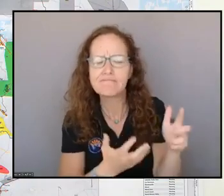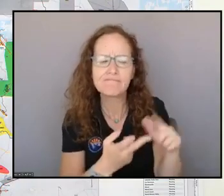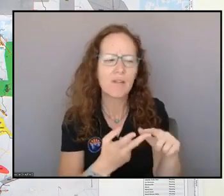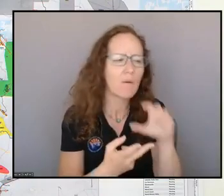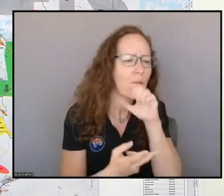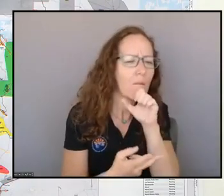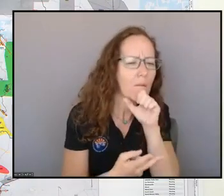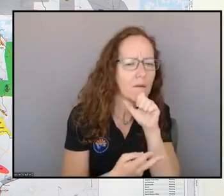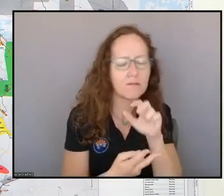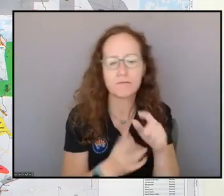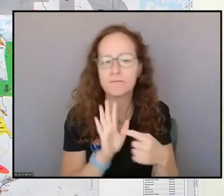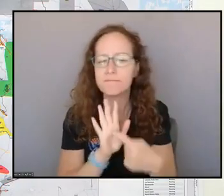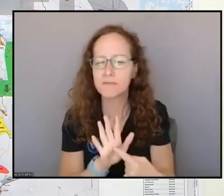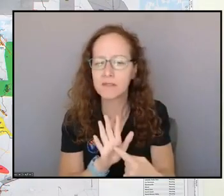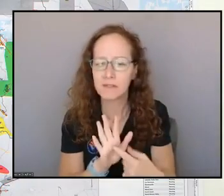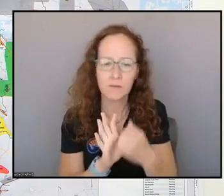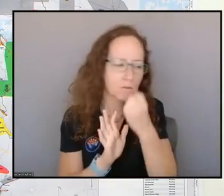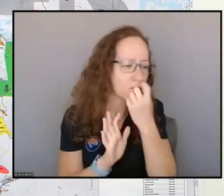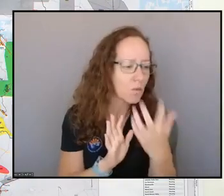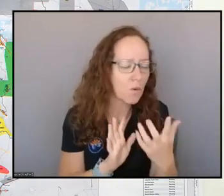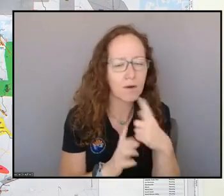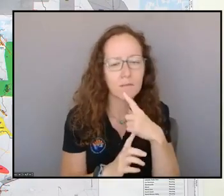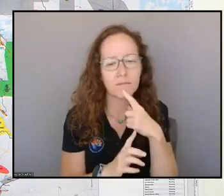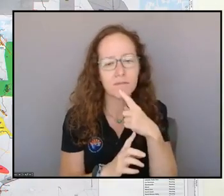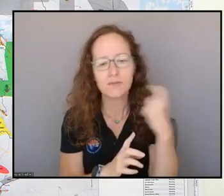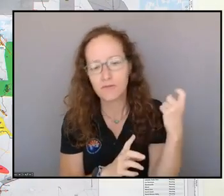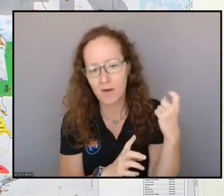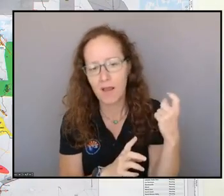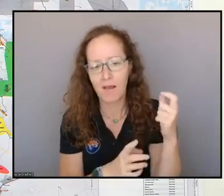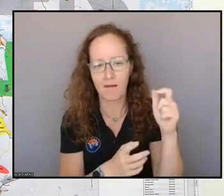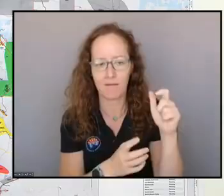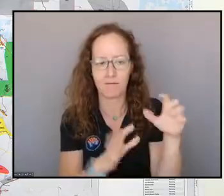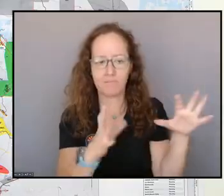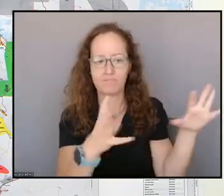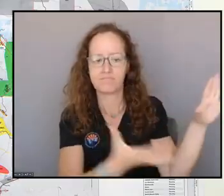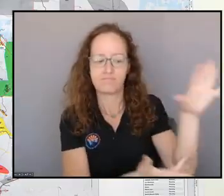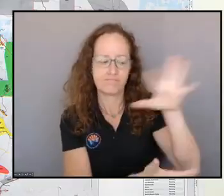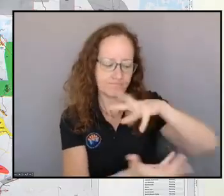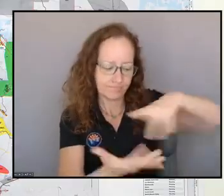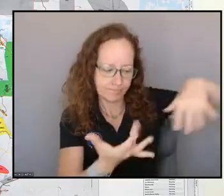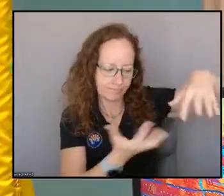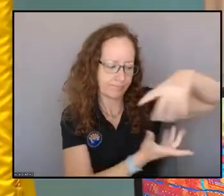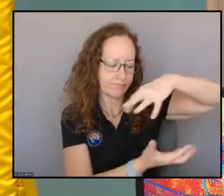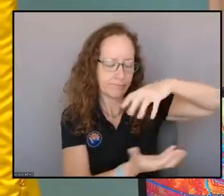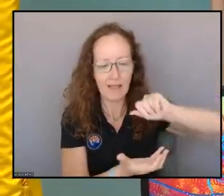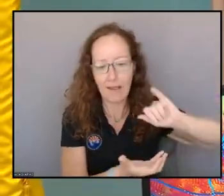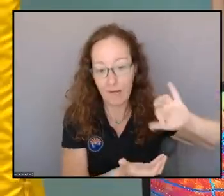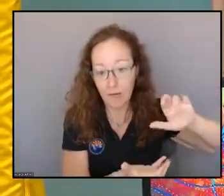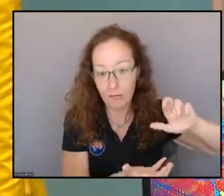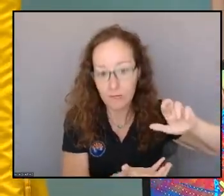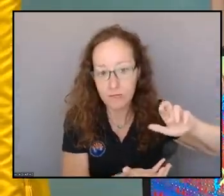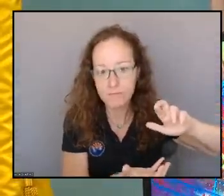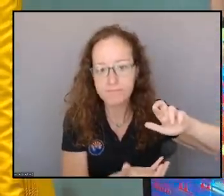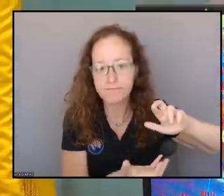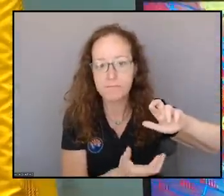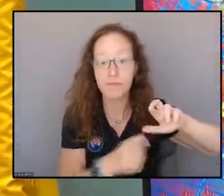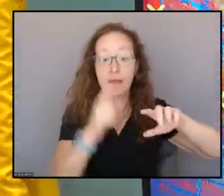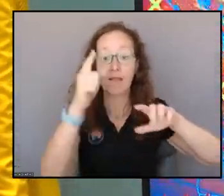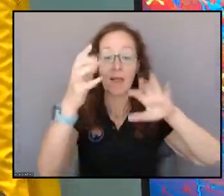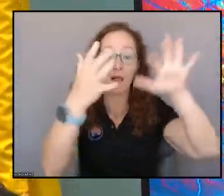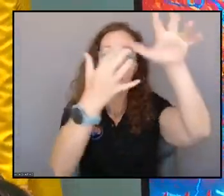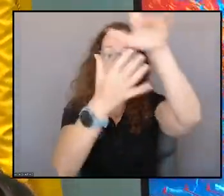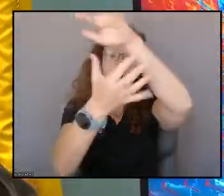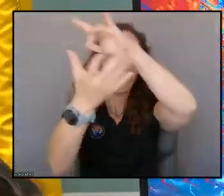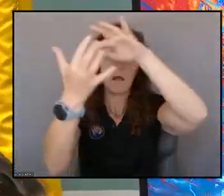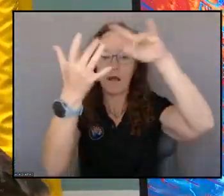a warm, dry air mass. So, this guy up here is going to dig on down into the Great